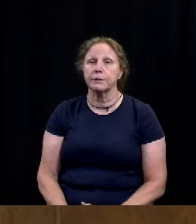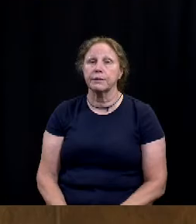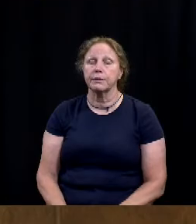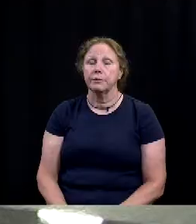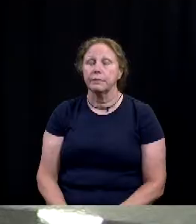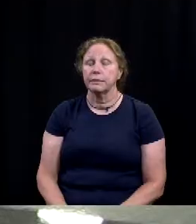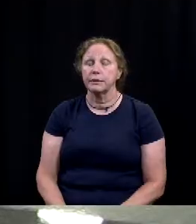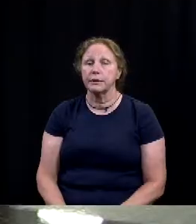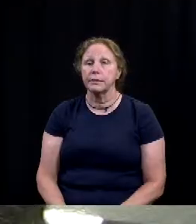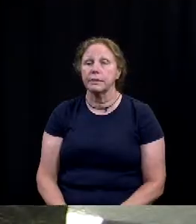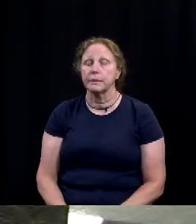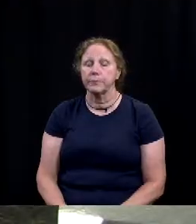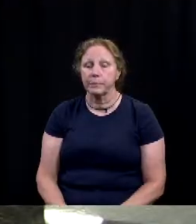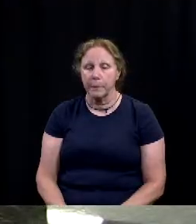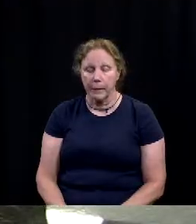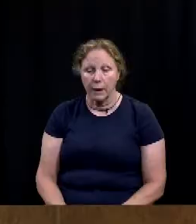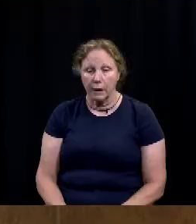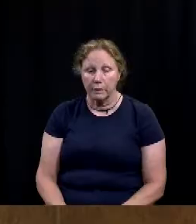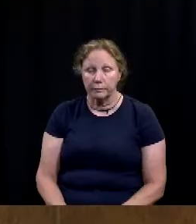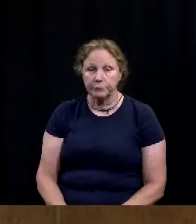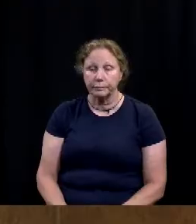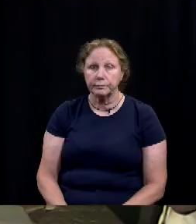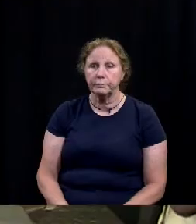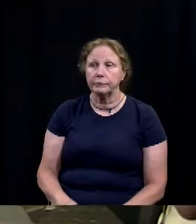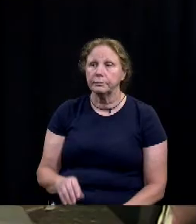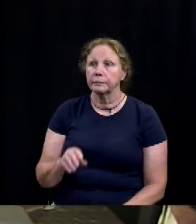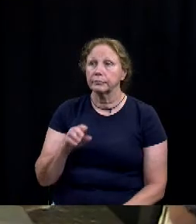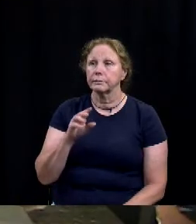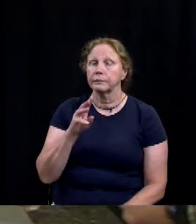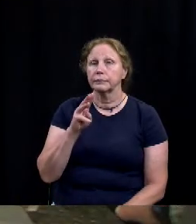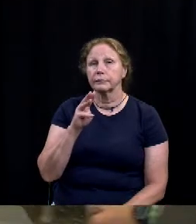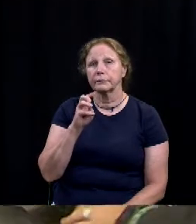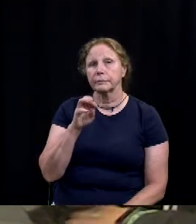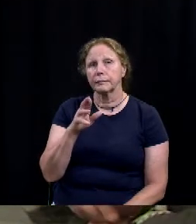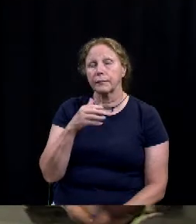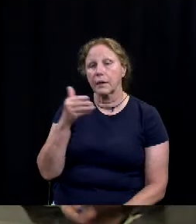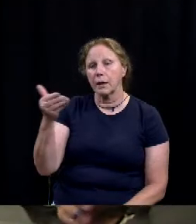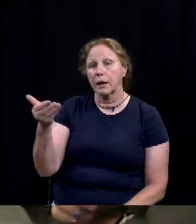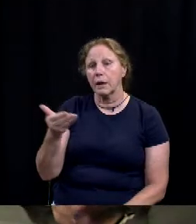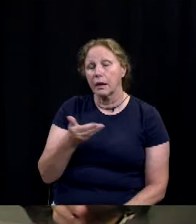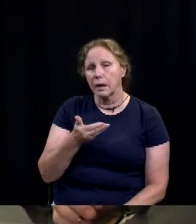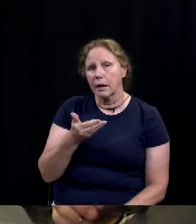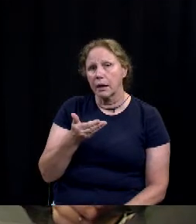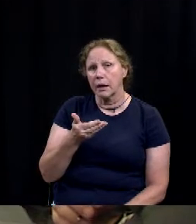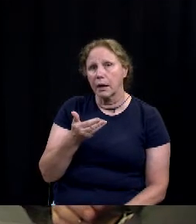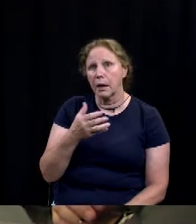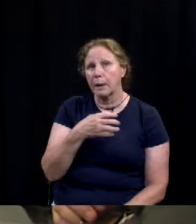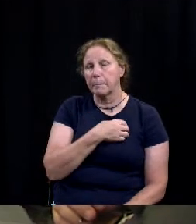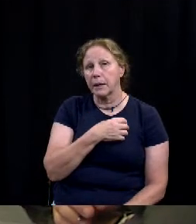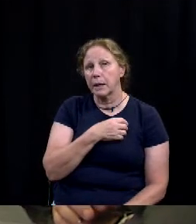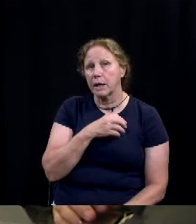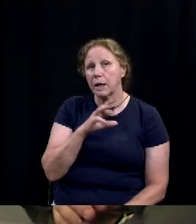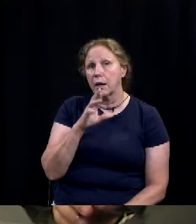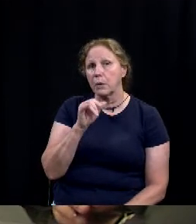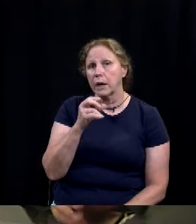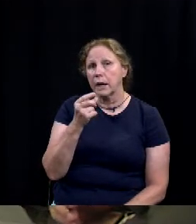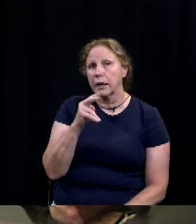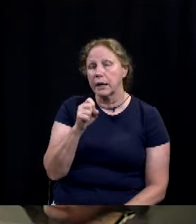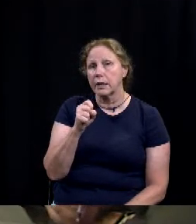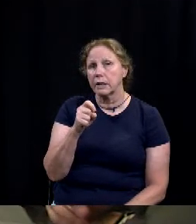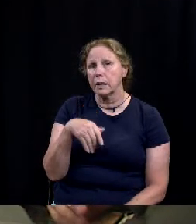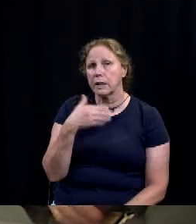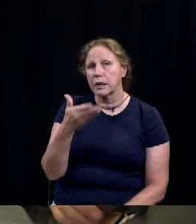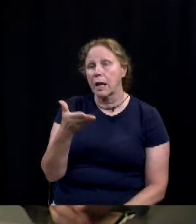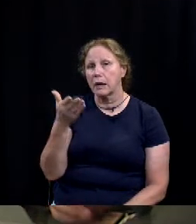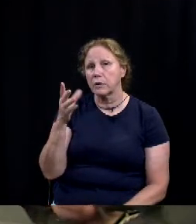thanks mayor and council um want to invite uh interim police chief frank gench to the table to provide our next